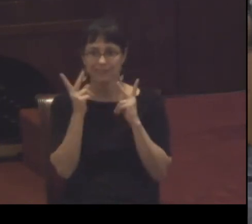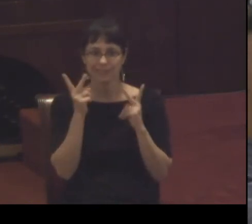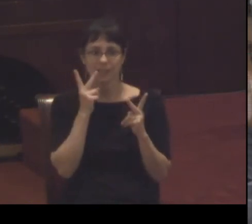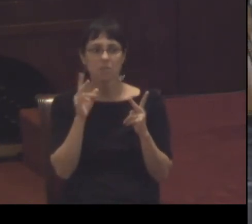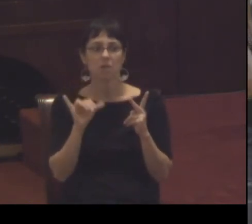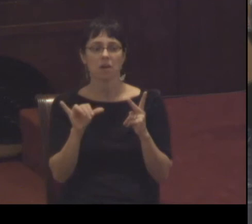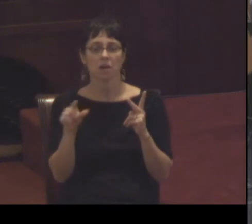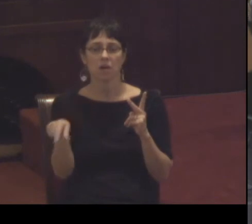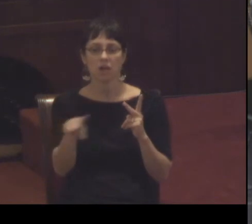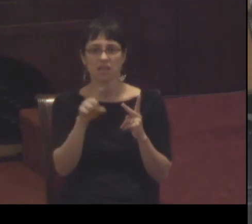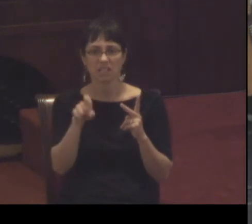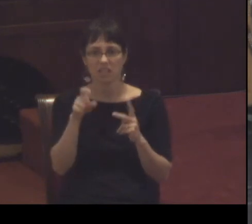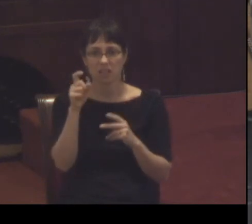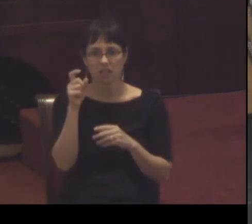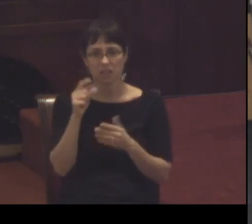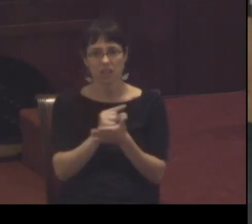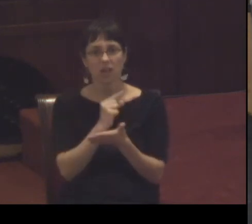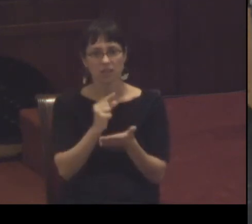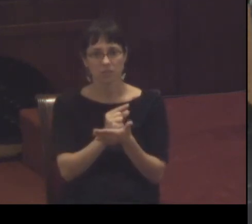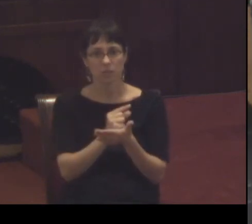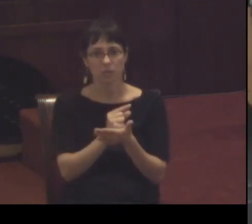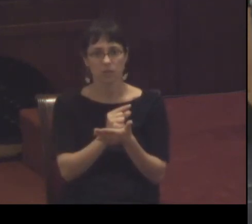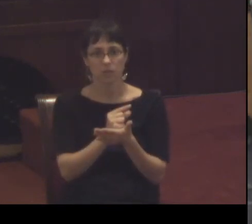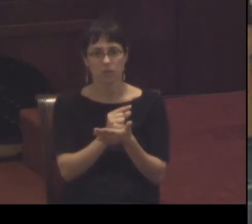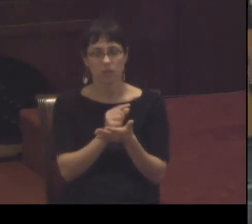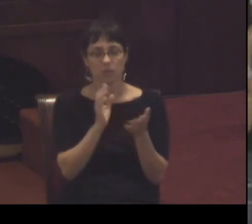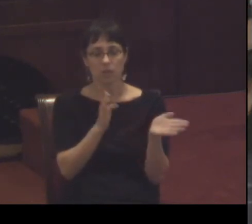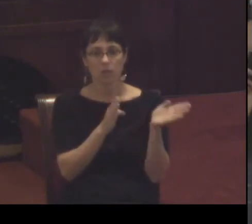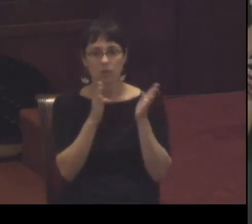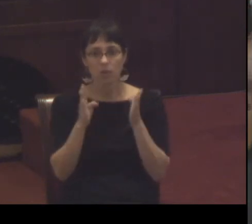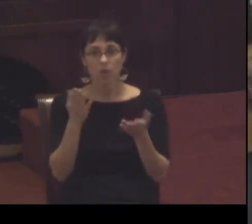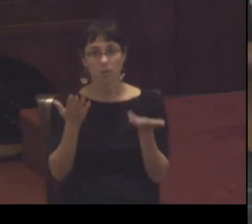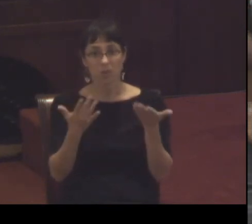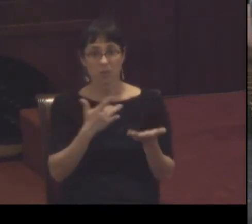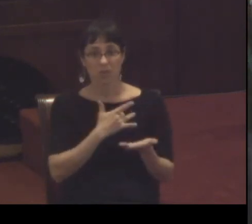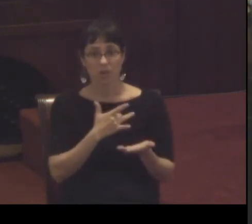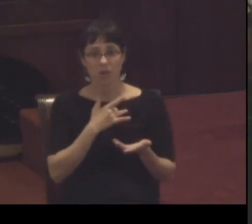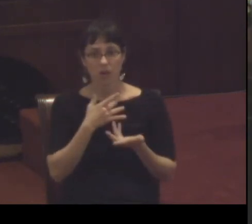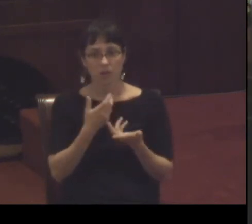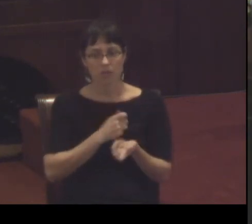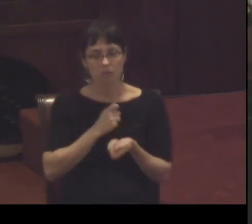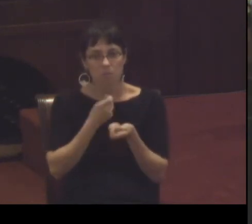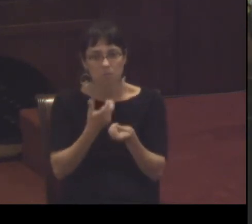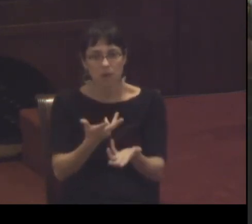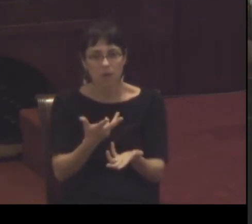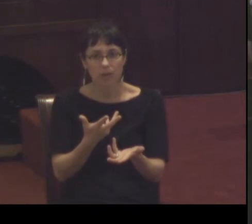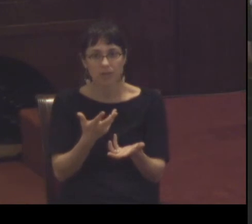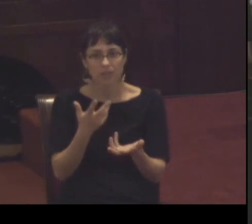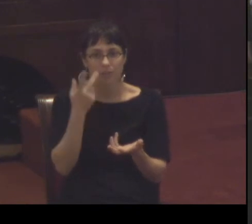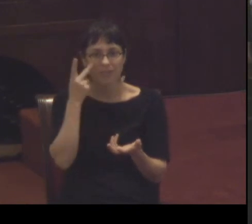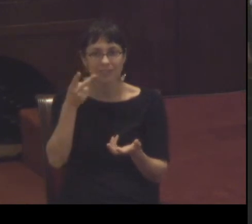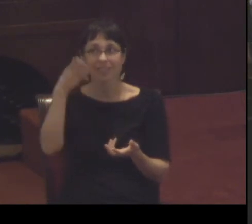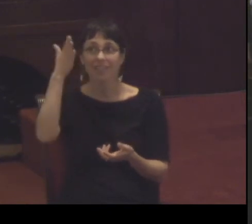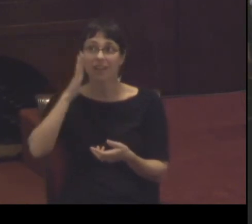do you need to have the artistry of a poet recognizing that God is at work in your lives weaving it together